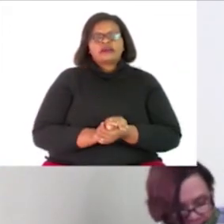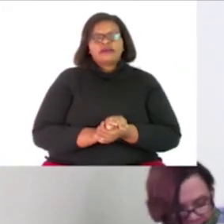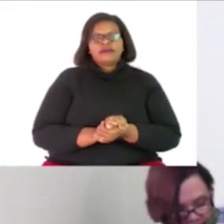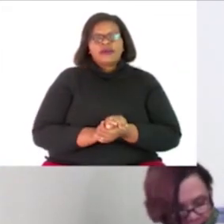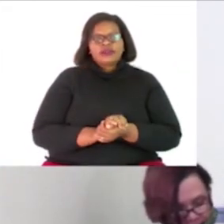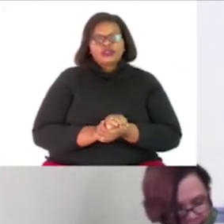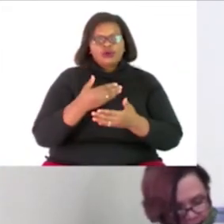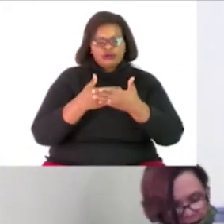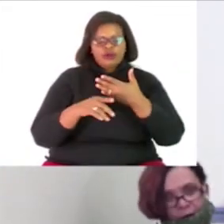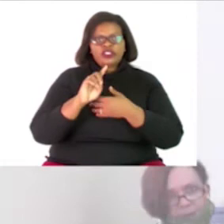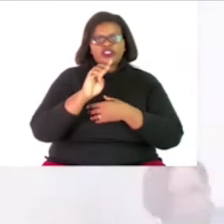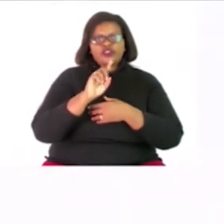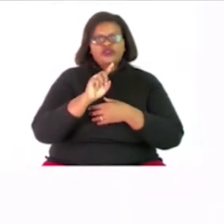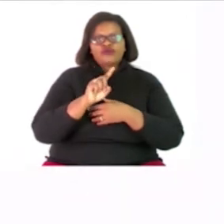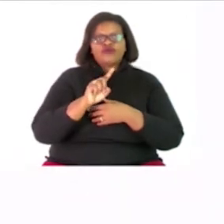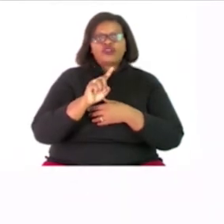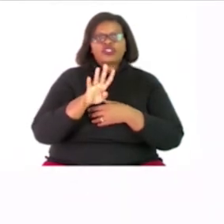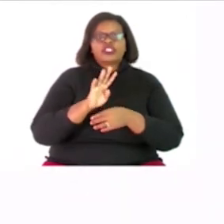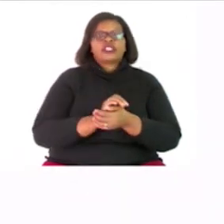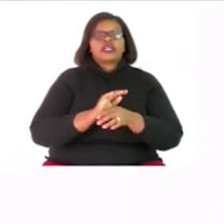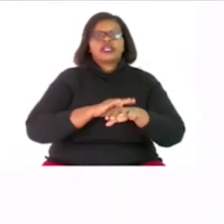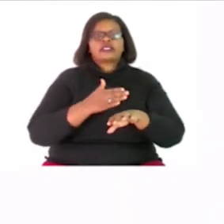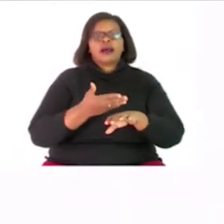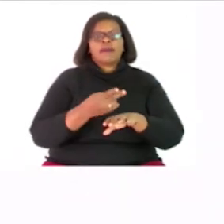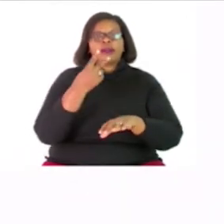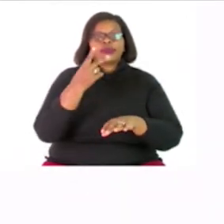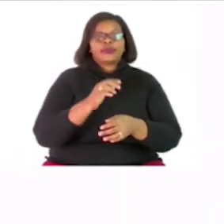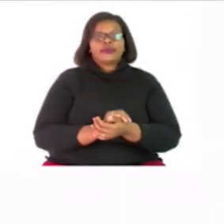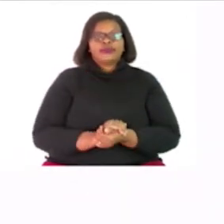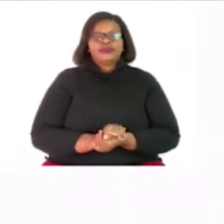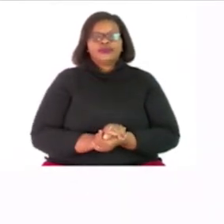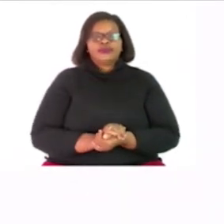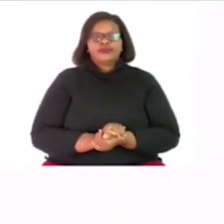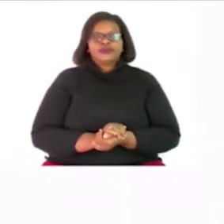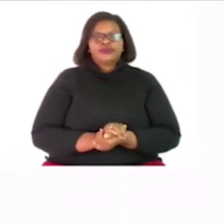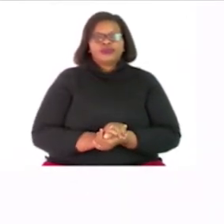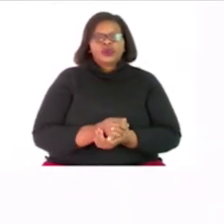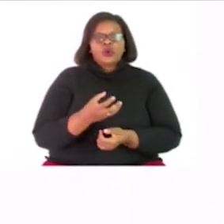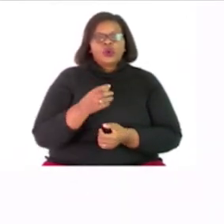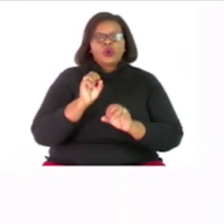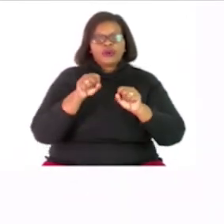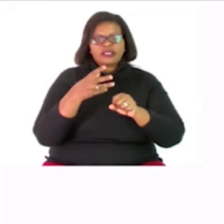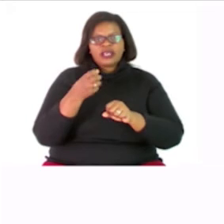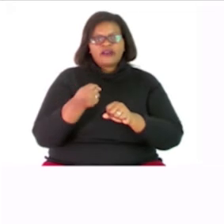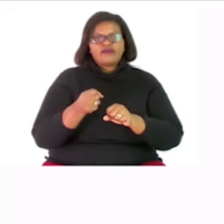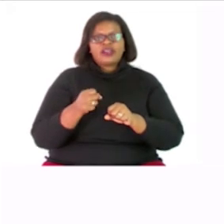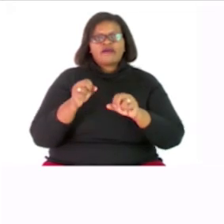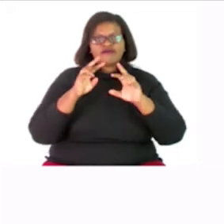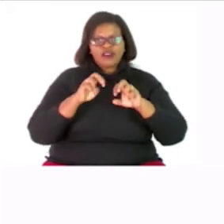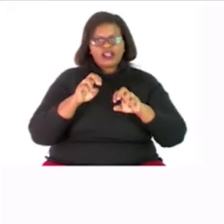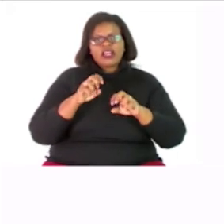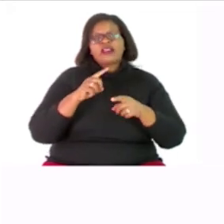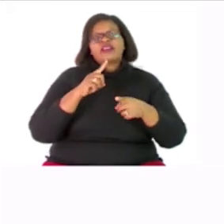14 our example two we have to find the first twelve